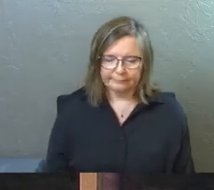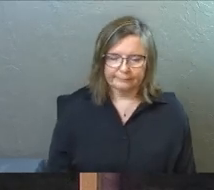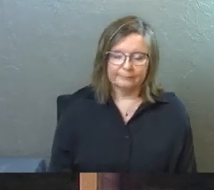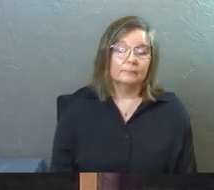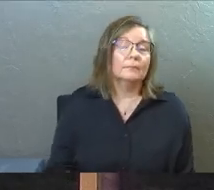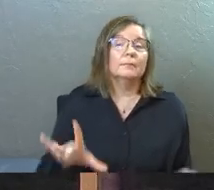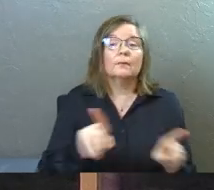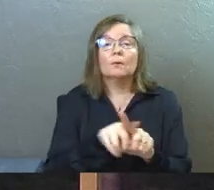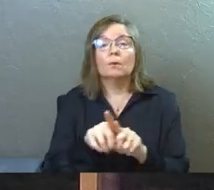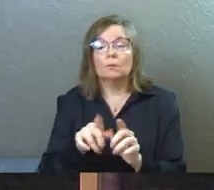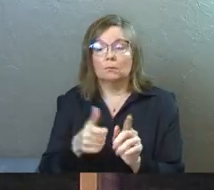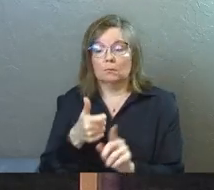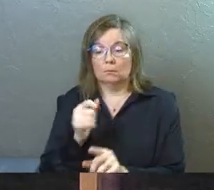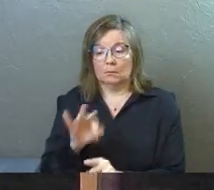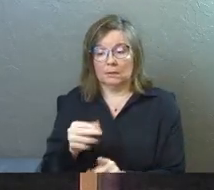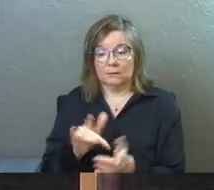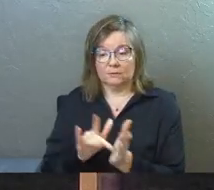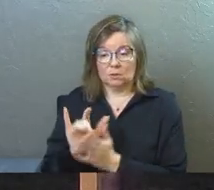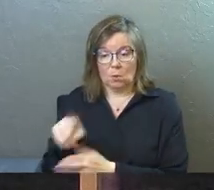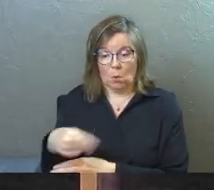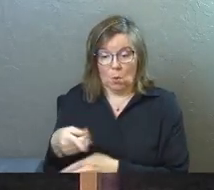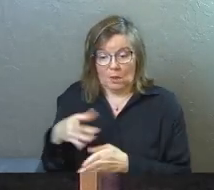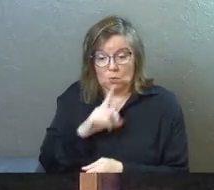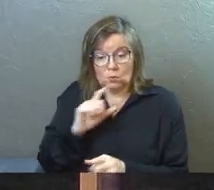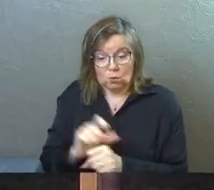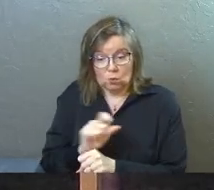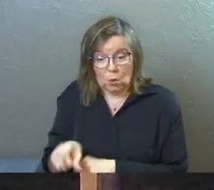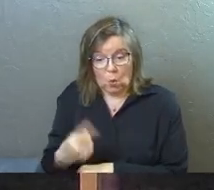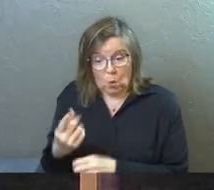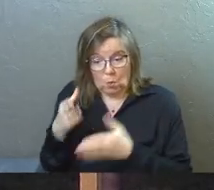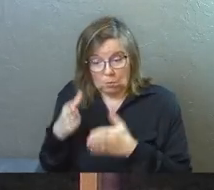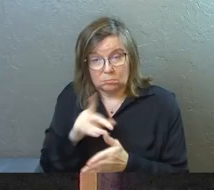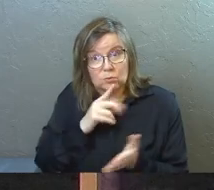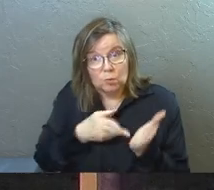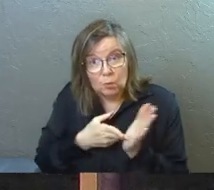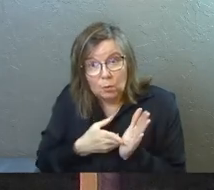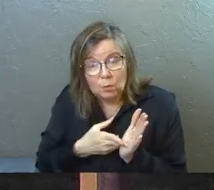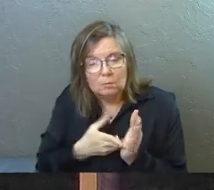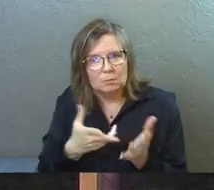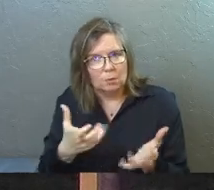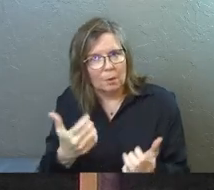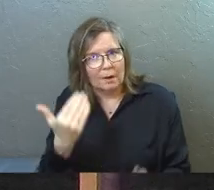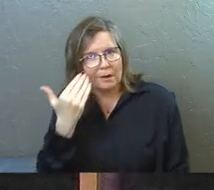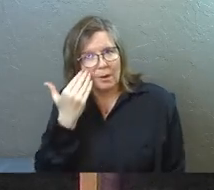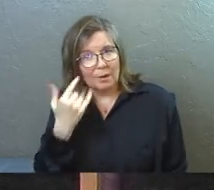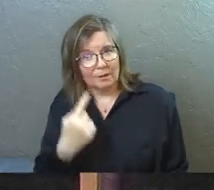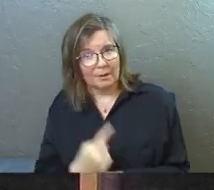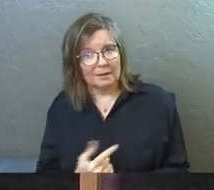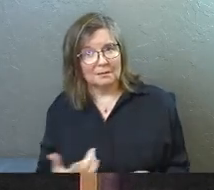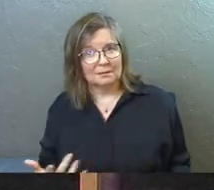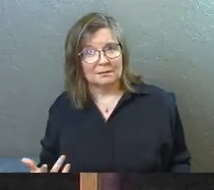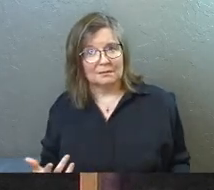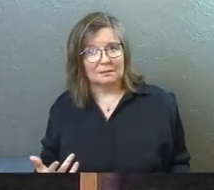And also, if Jesus is the only way, if he truly is, if that's the truth, don't you want to know it?